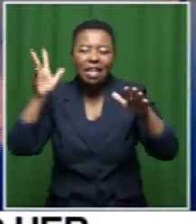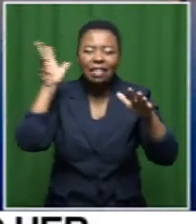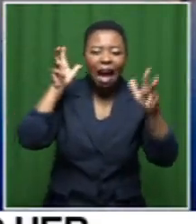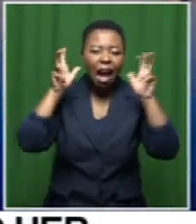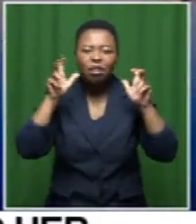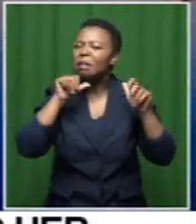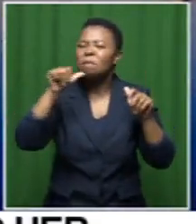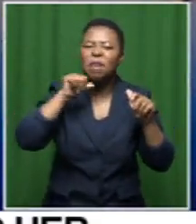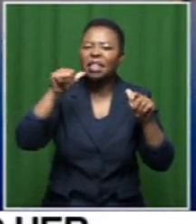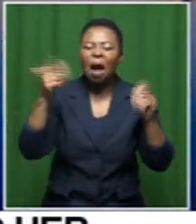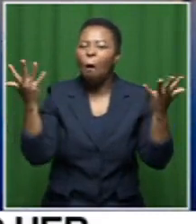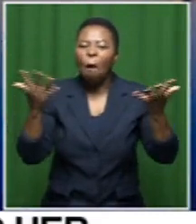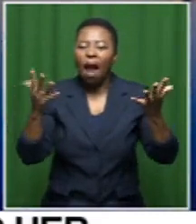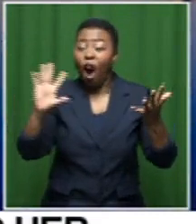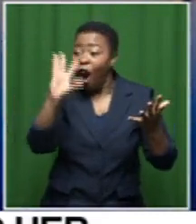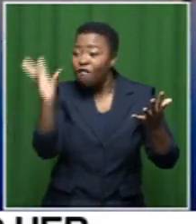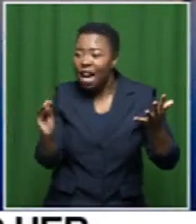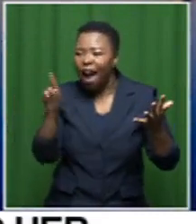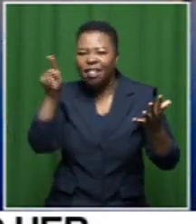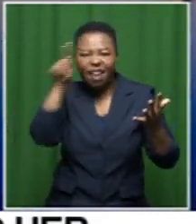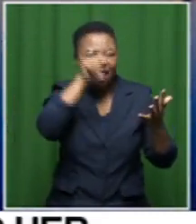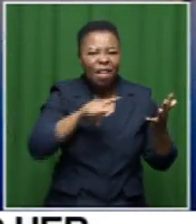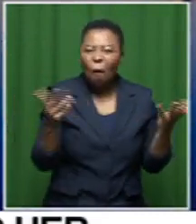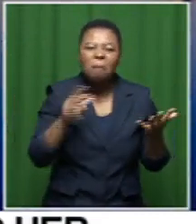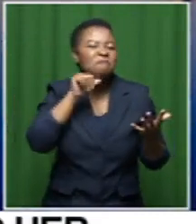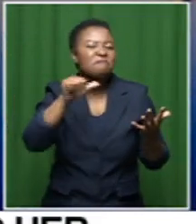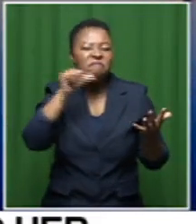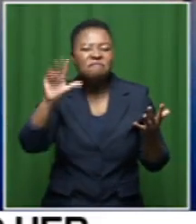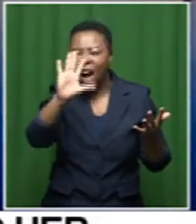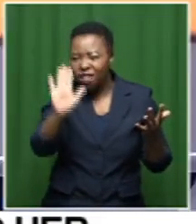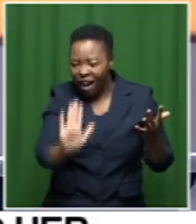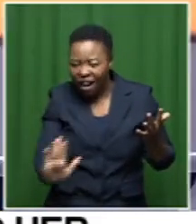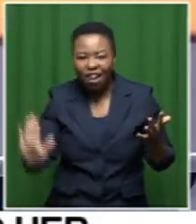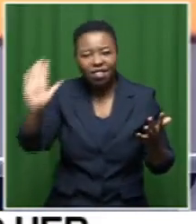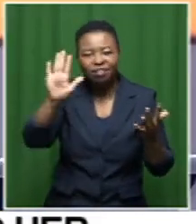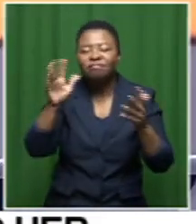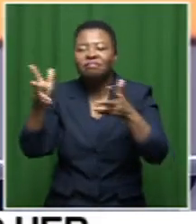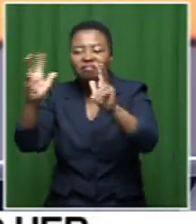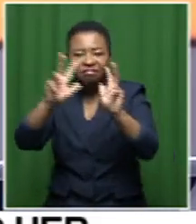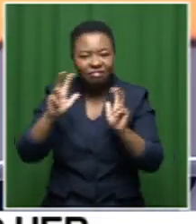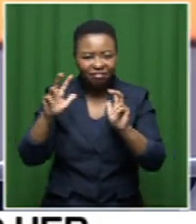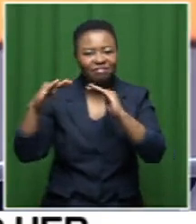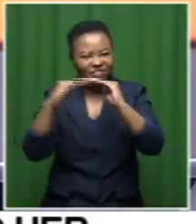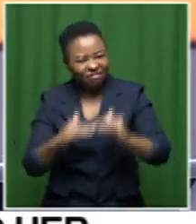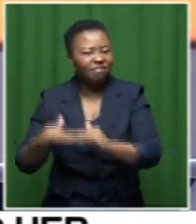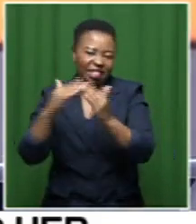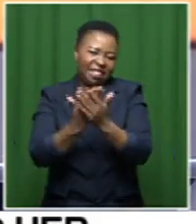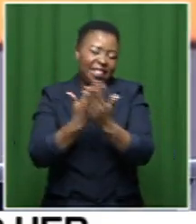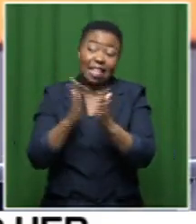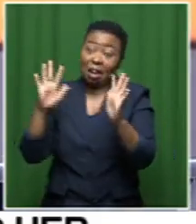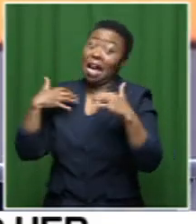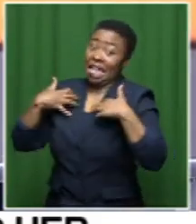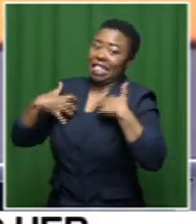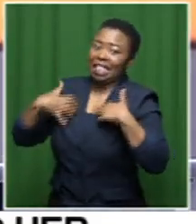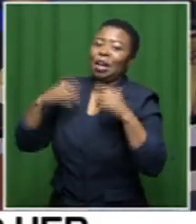which part are you which part of of Africa you're in so all right songs represent that i'm excited thank you so much i'm excited about